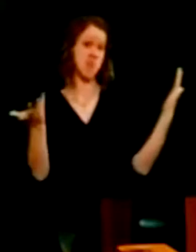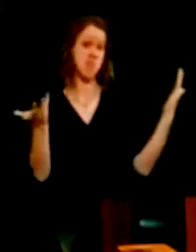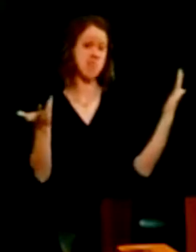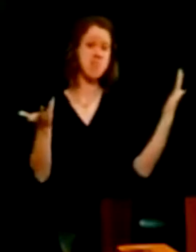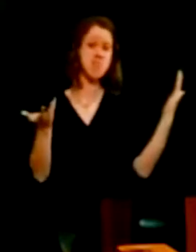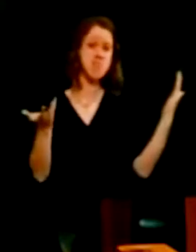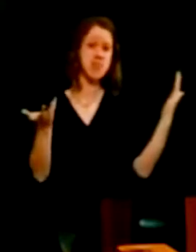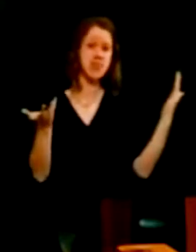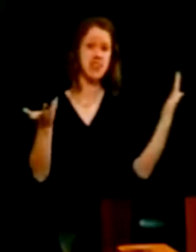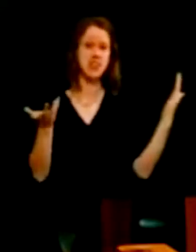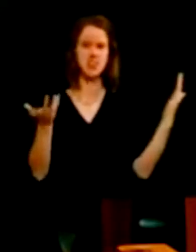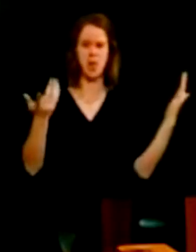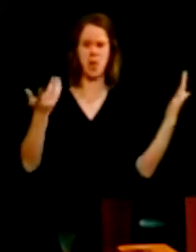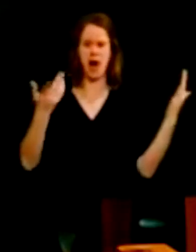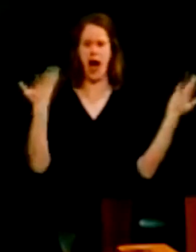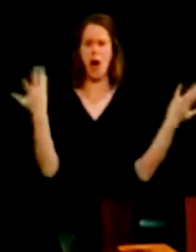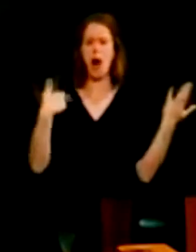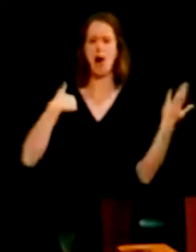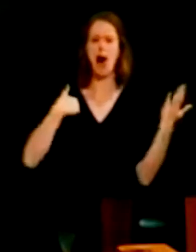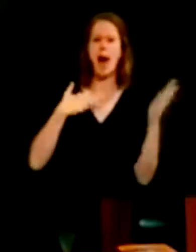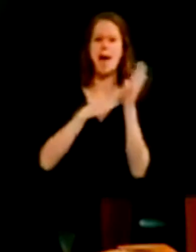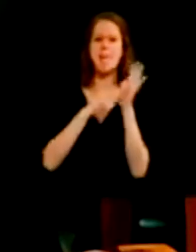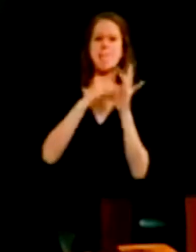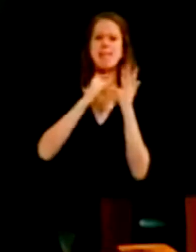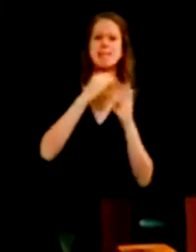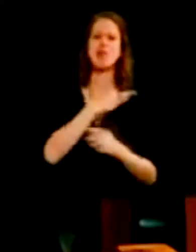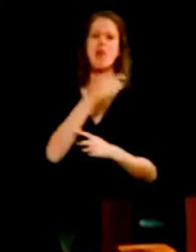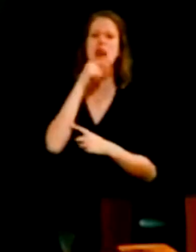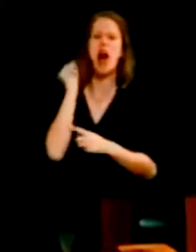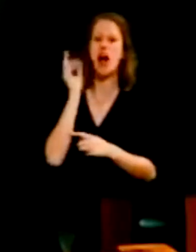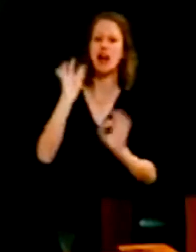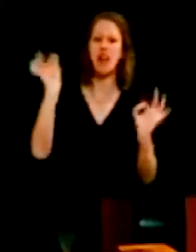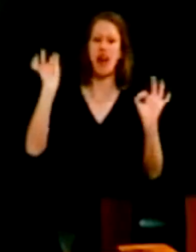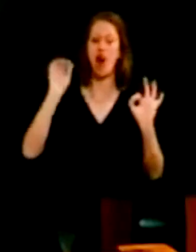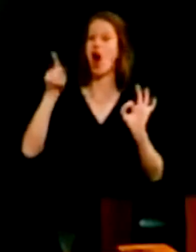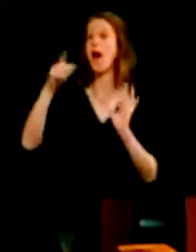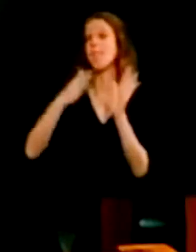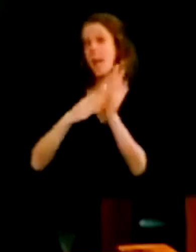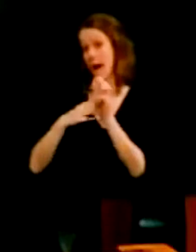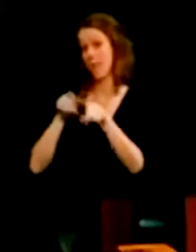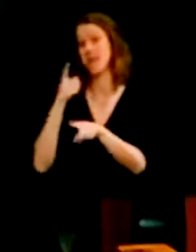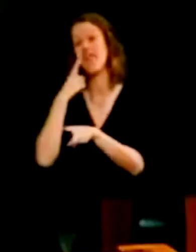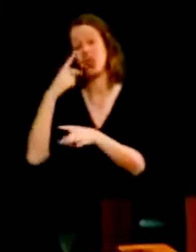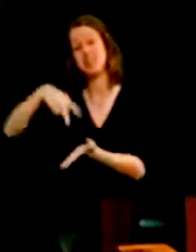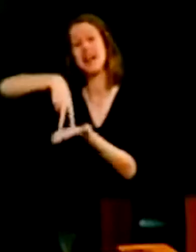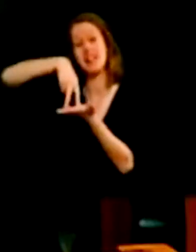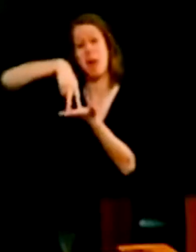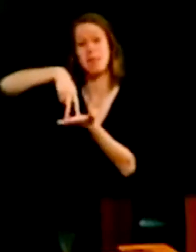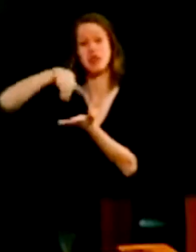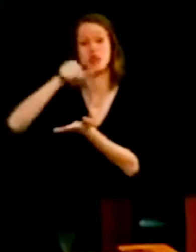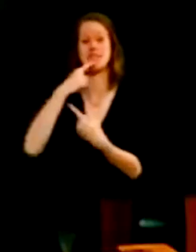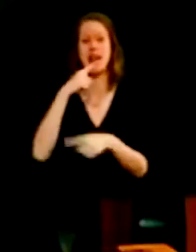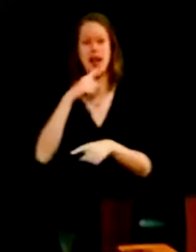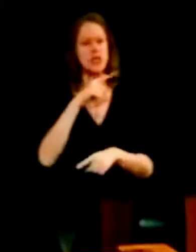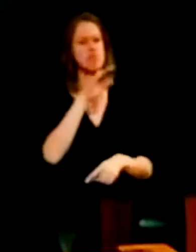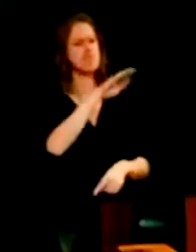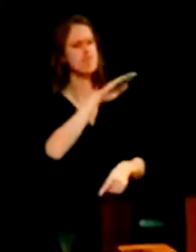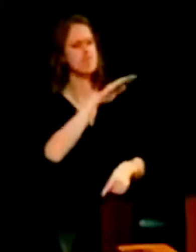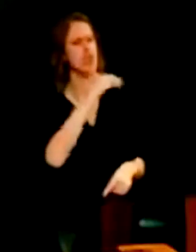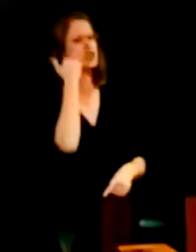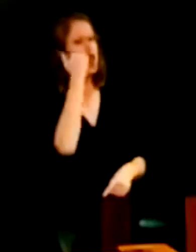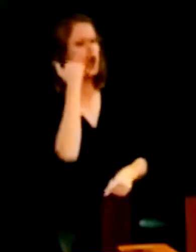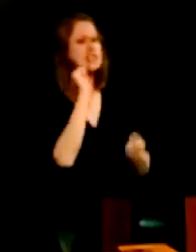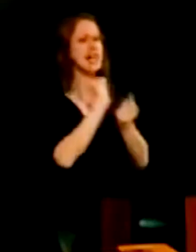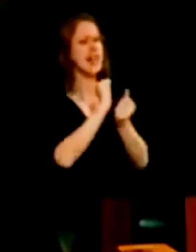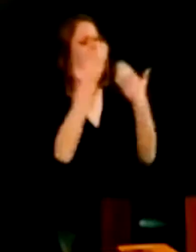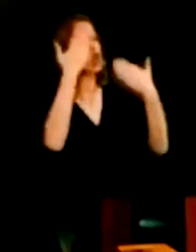So in what way have I misrepresented them? I think the member should do this. I think he should get on his feet and he should say, John, on Saturday